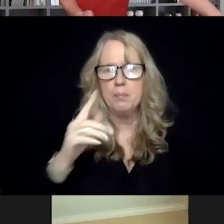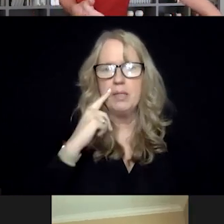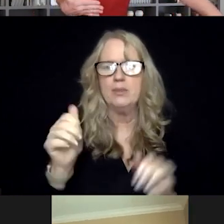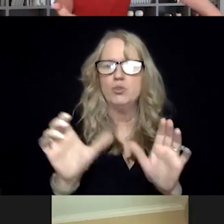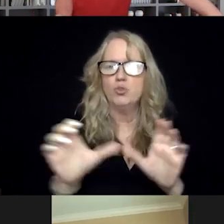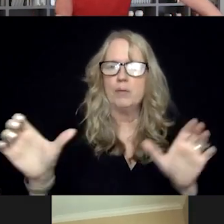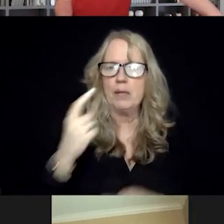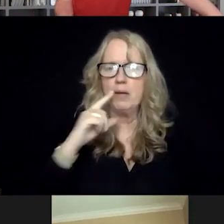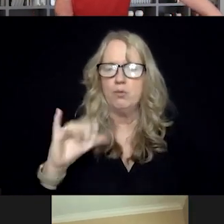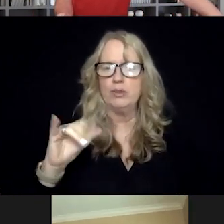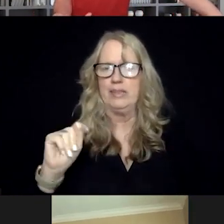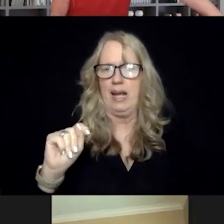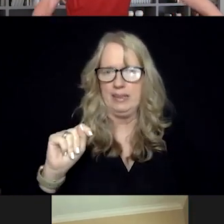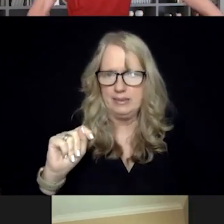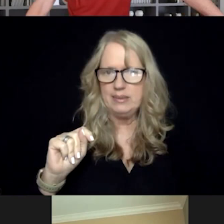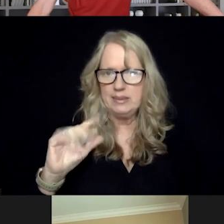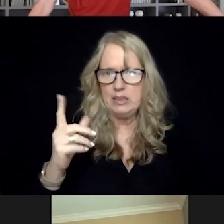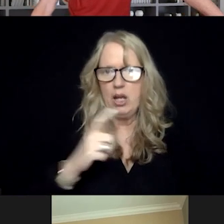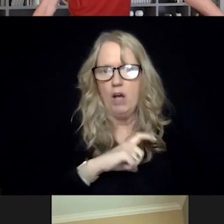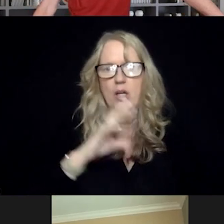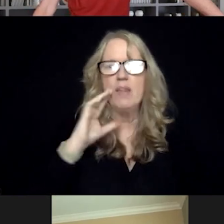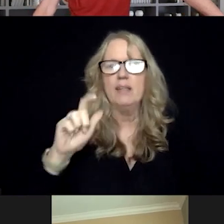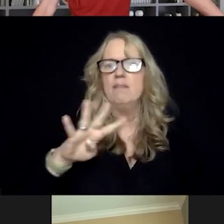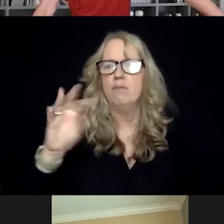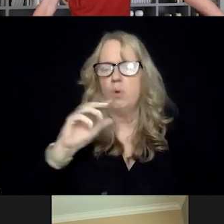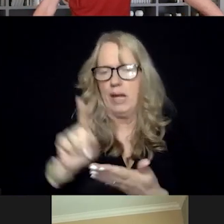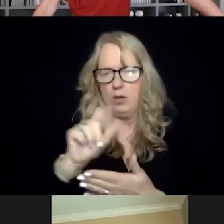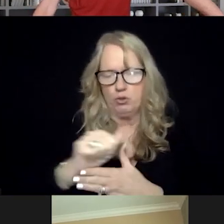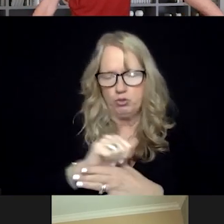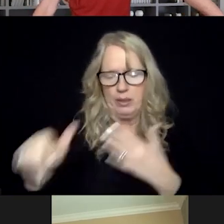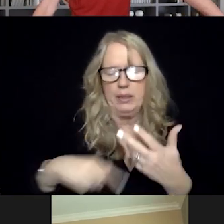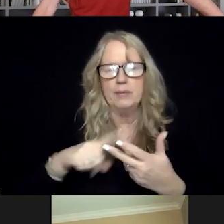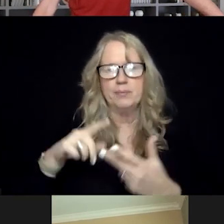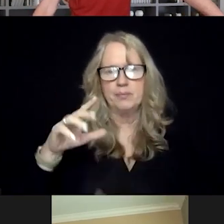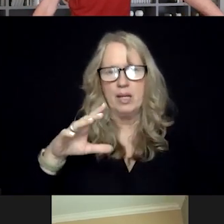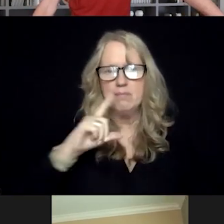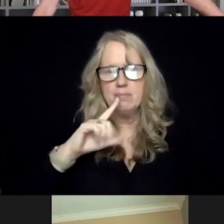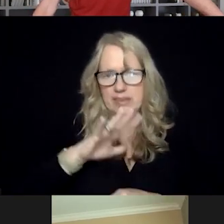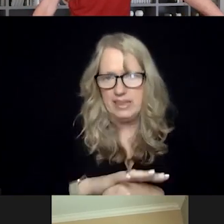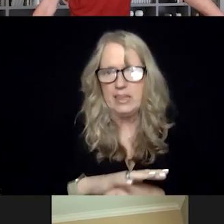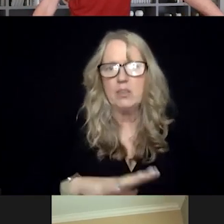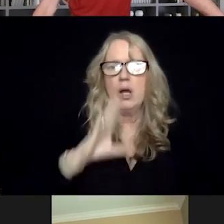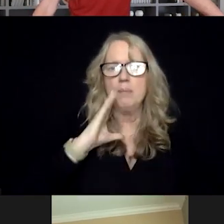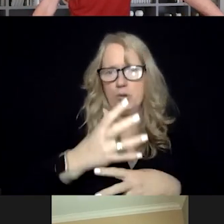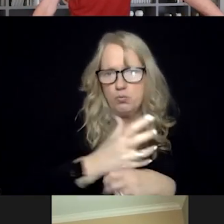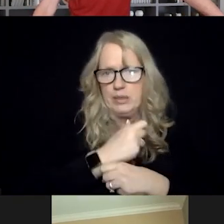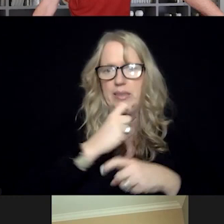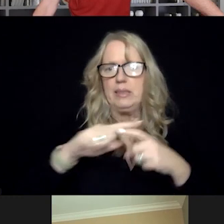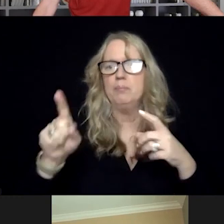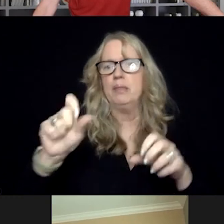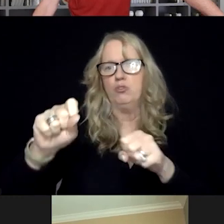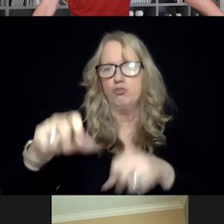of CIT officers via a 40-hour training. D, there are dedicated crisis receiving drop-off centers.